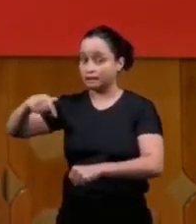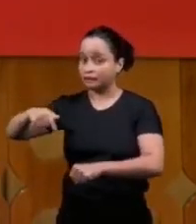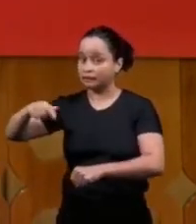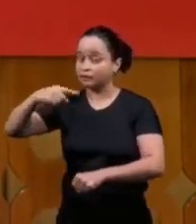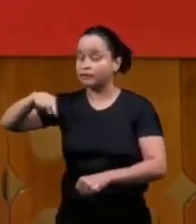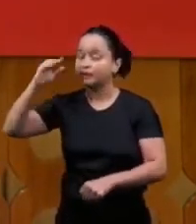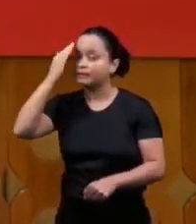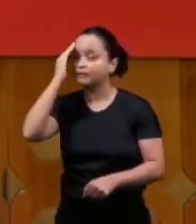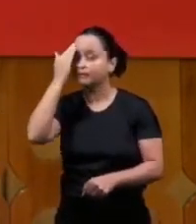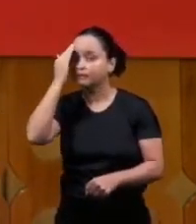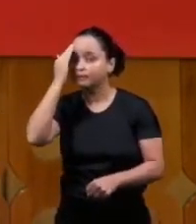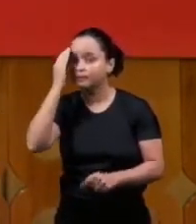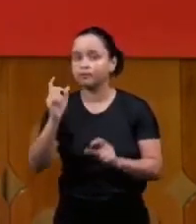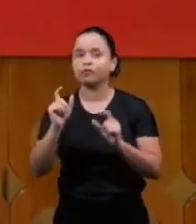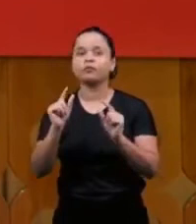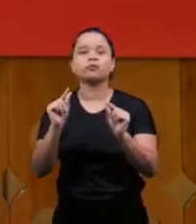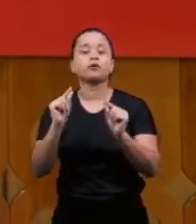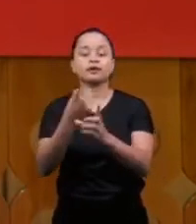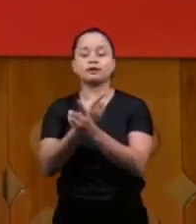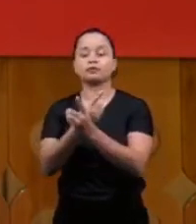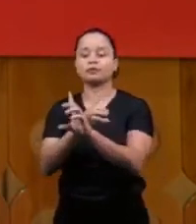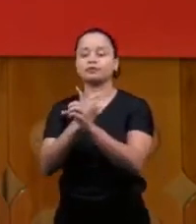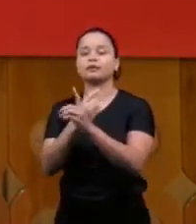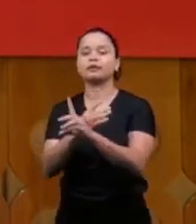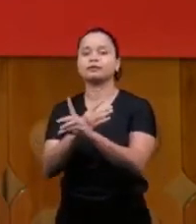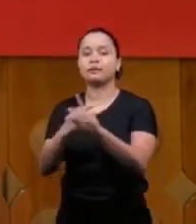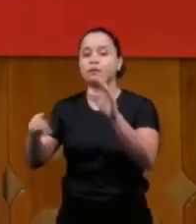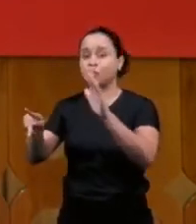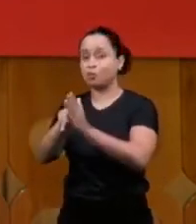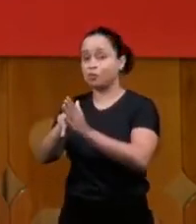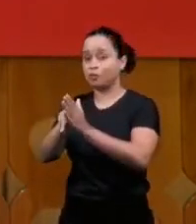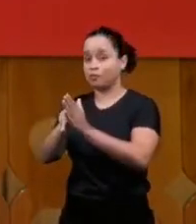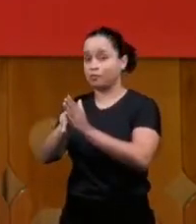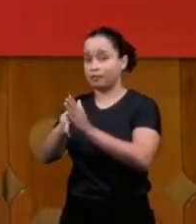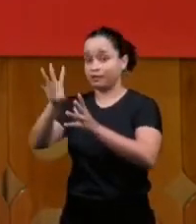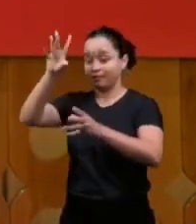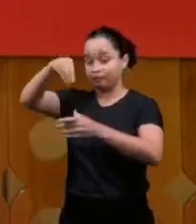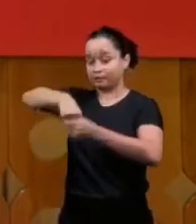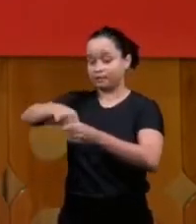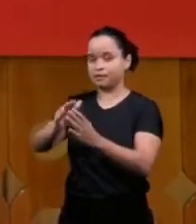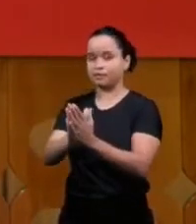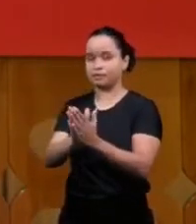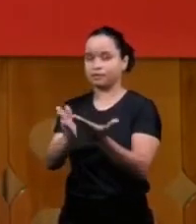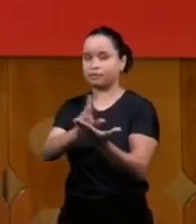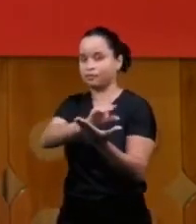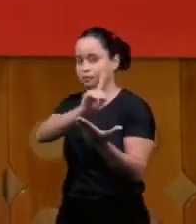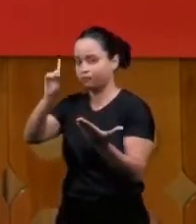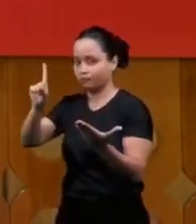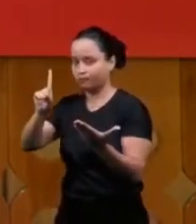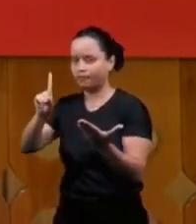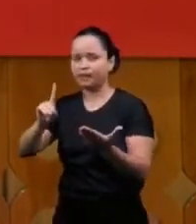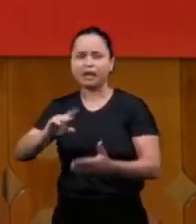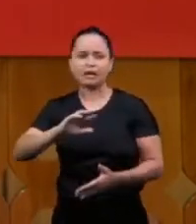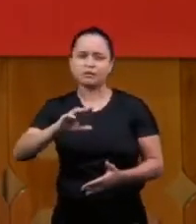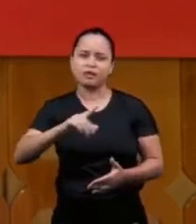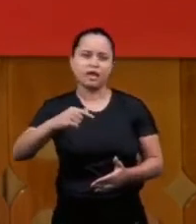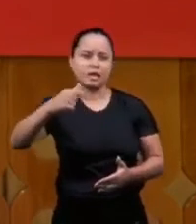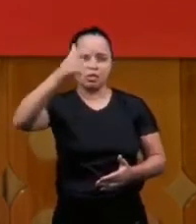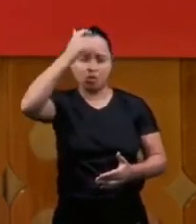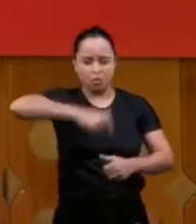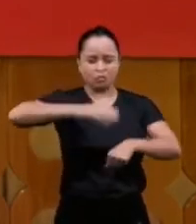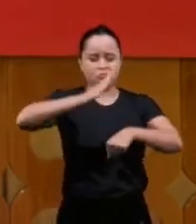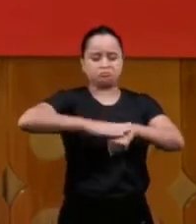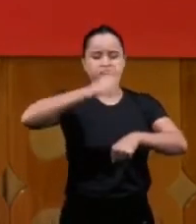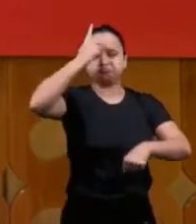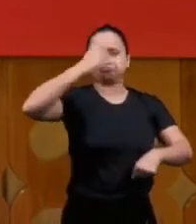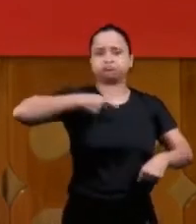understanding of what a biblical doctrine of ministry not what we wanted to understand